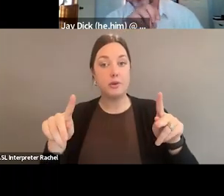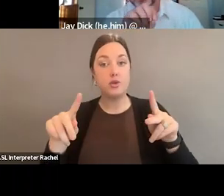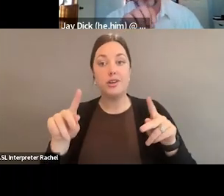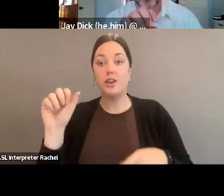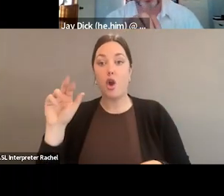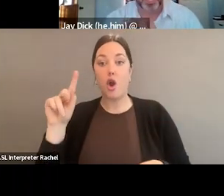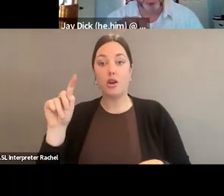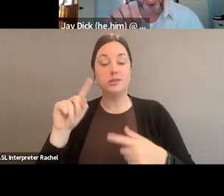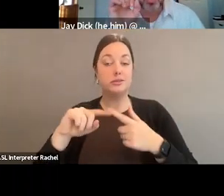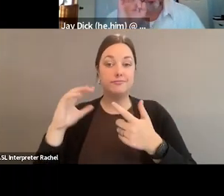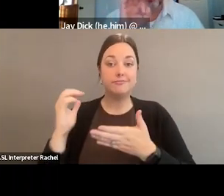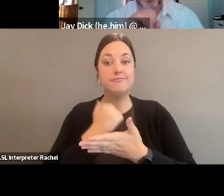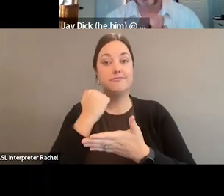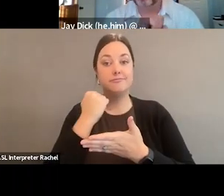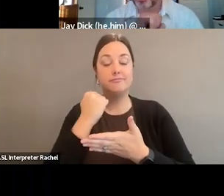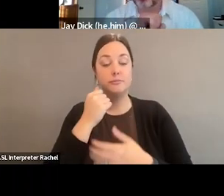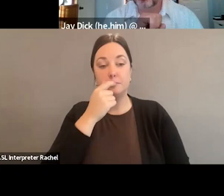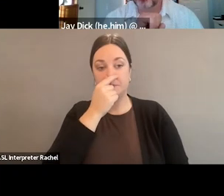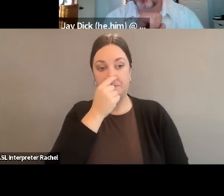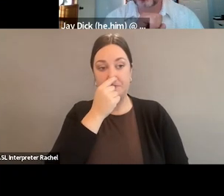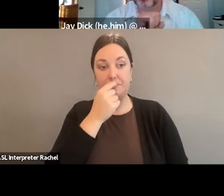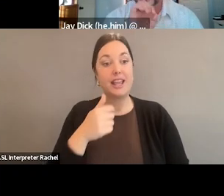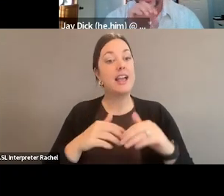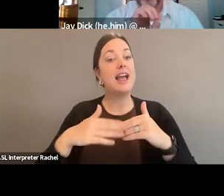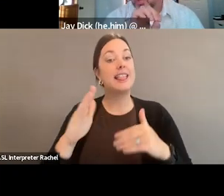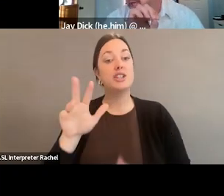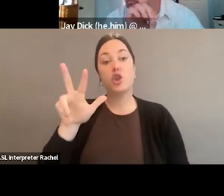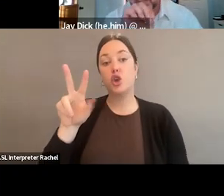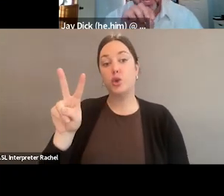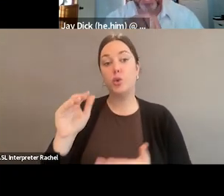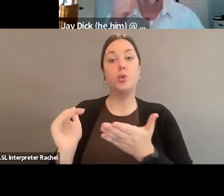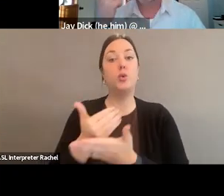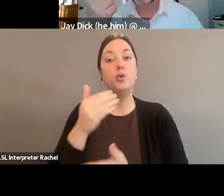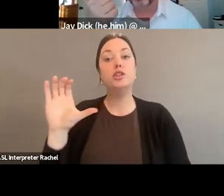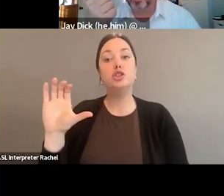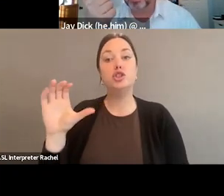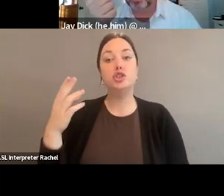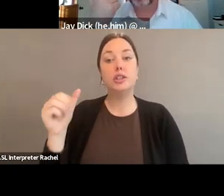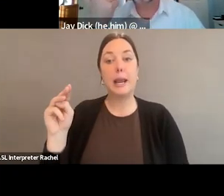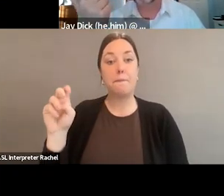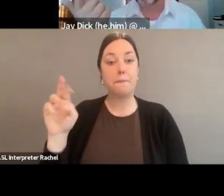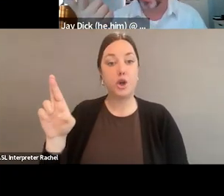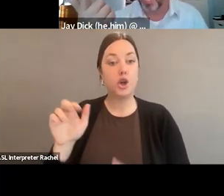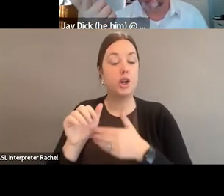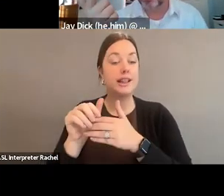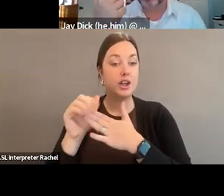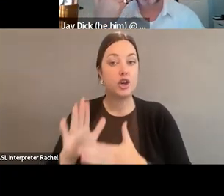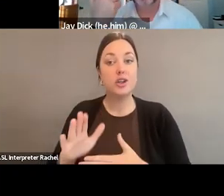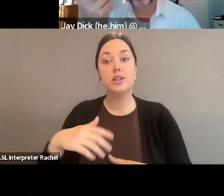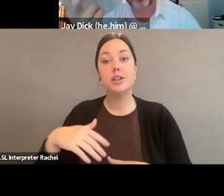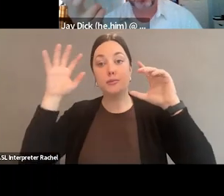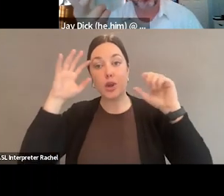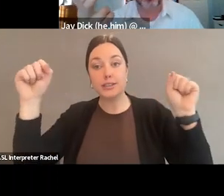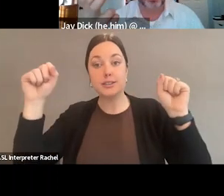have a chance to step in and shine. There's at least 32 new chamber leaders, meaning Senate presidents, speakers of the houses,